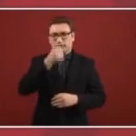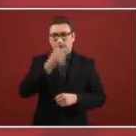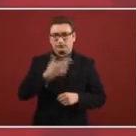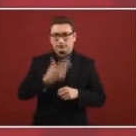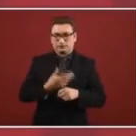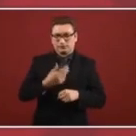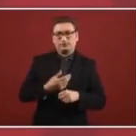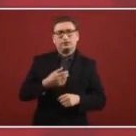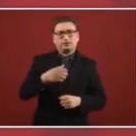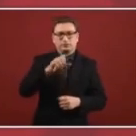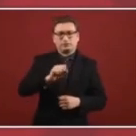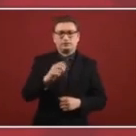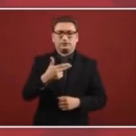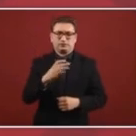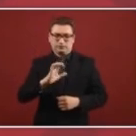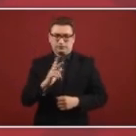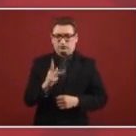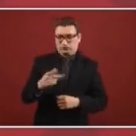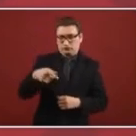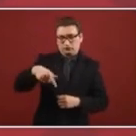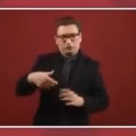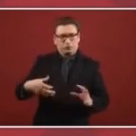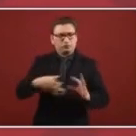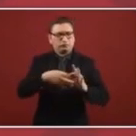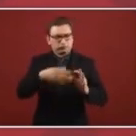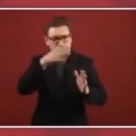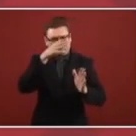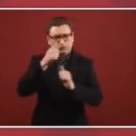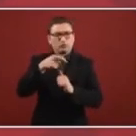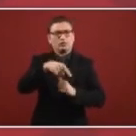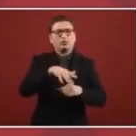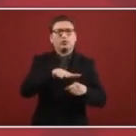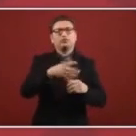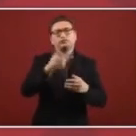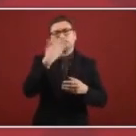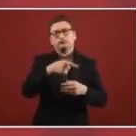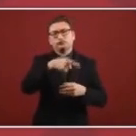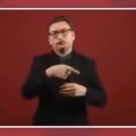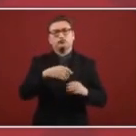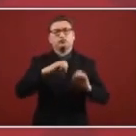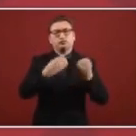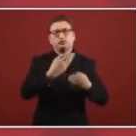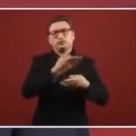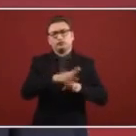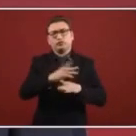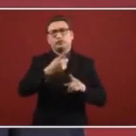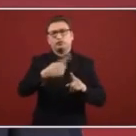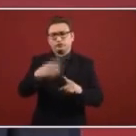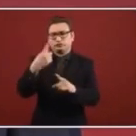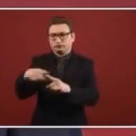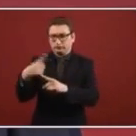that the secretary of Hacienda has with financial